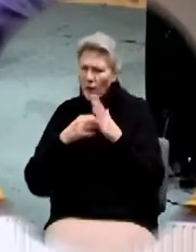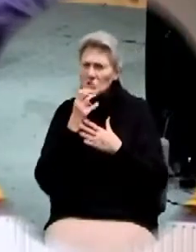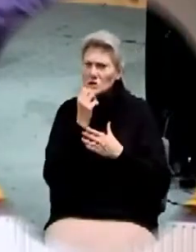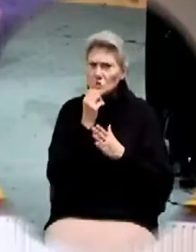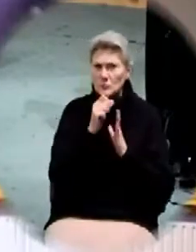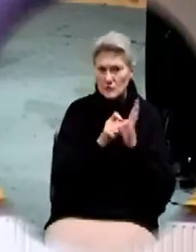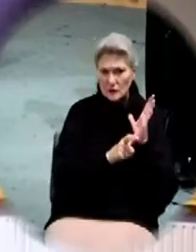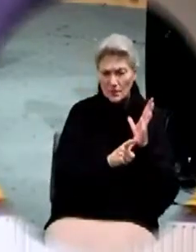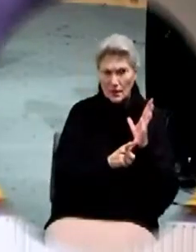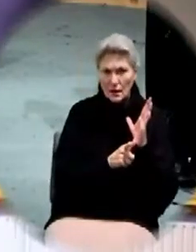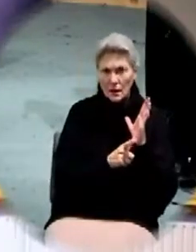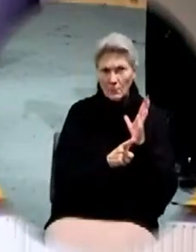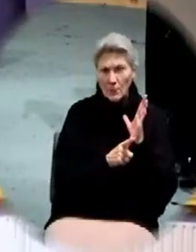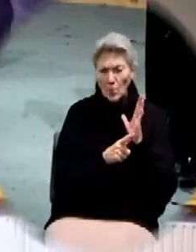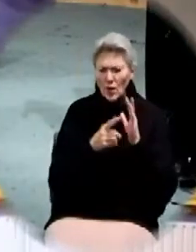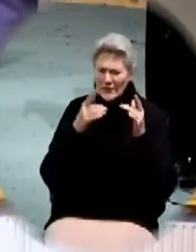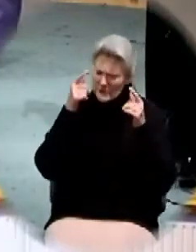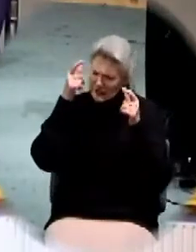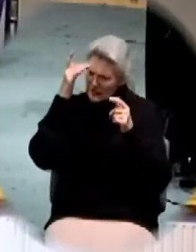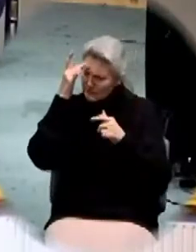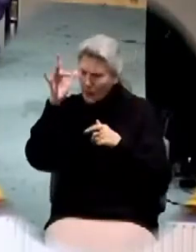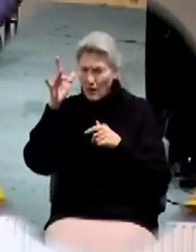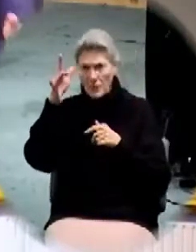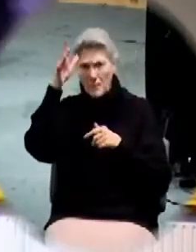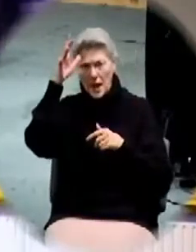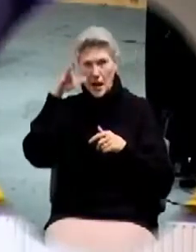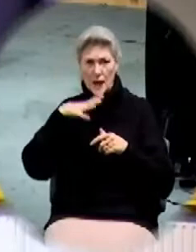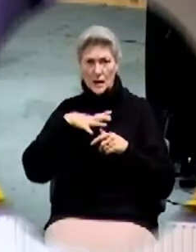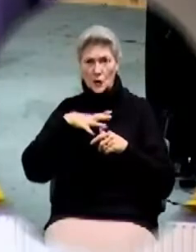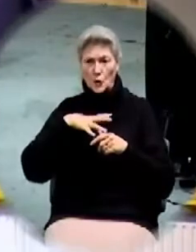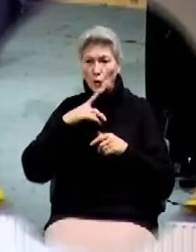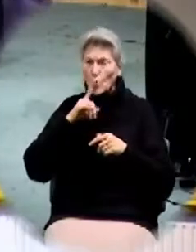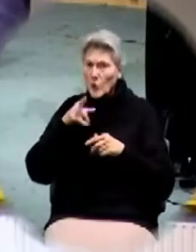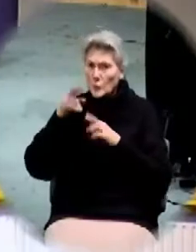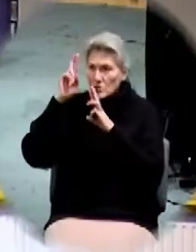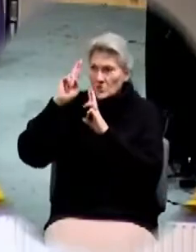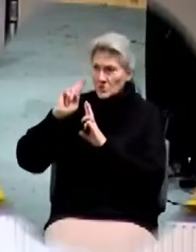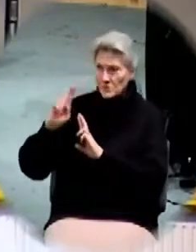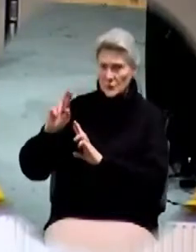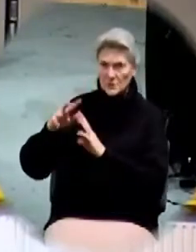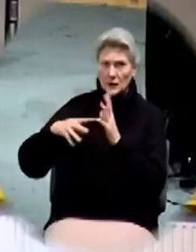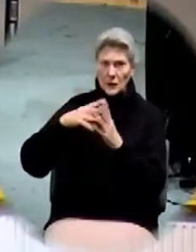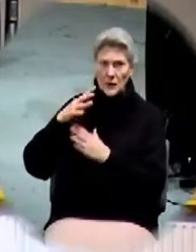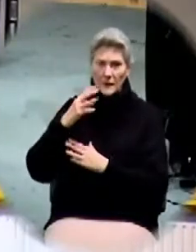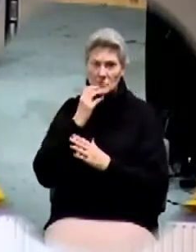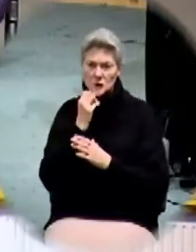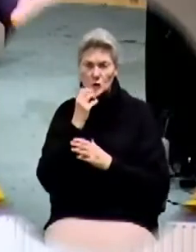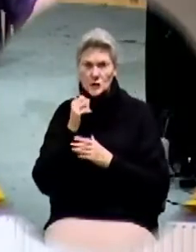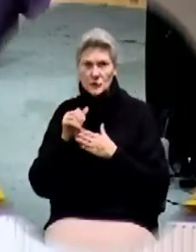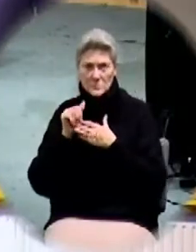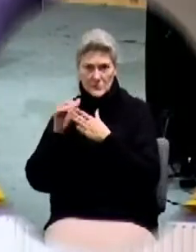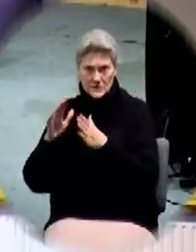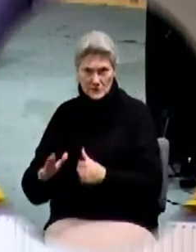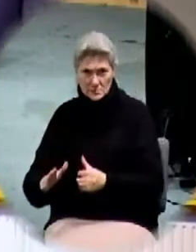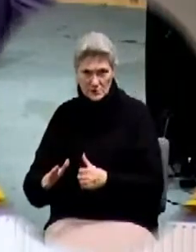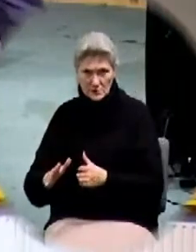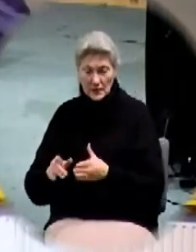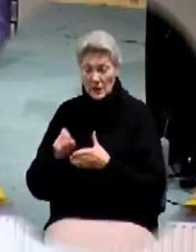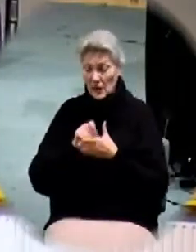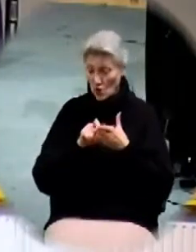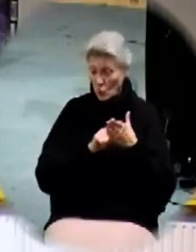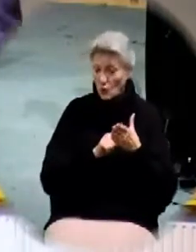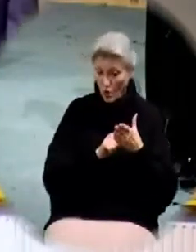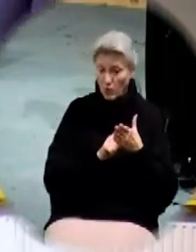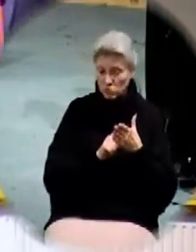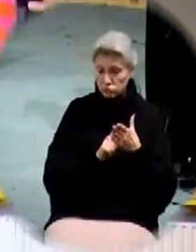law. Probably a very intelligent man. Highly respected and regarded. And he wrote, you know, a